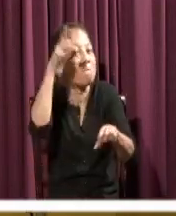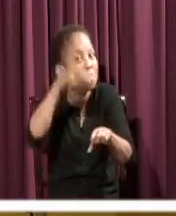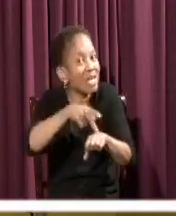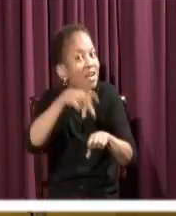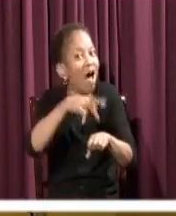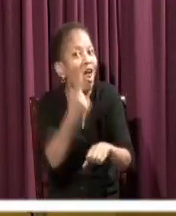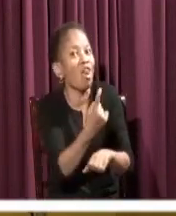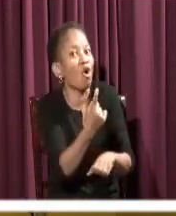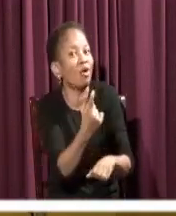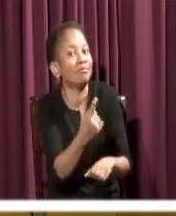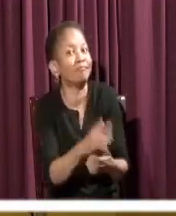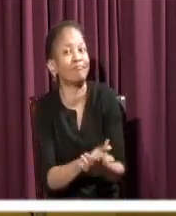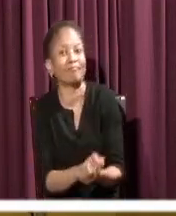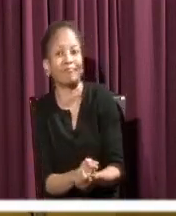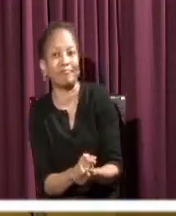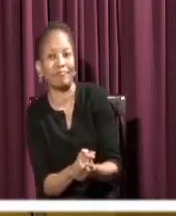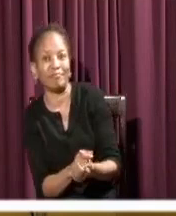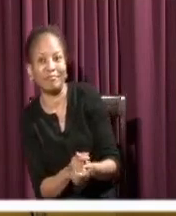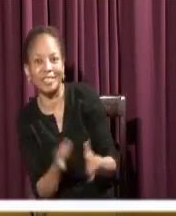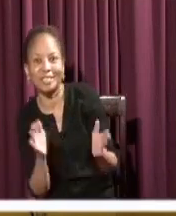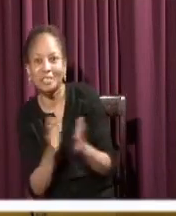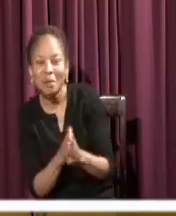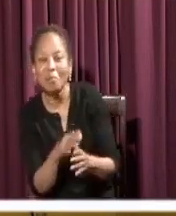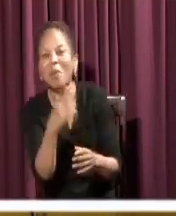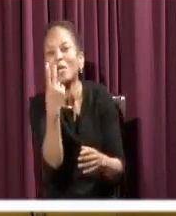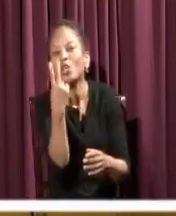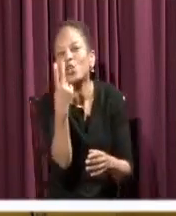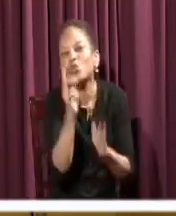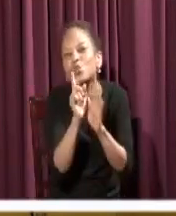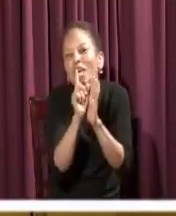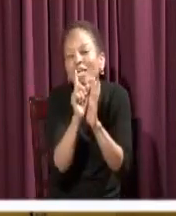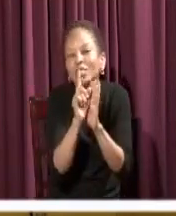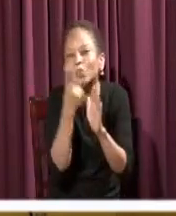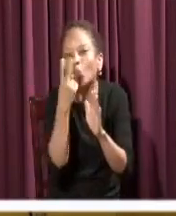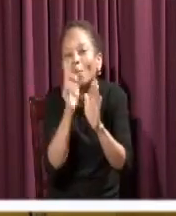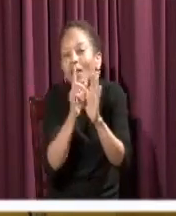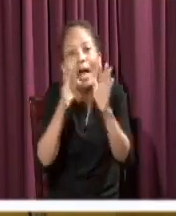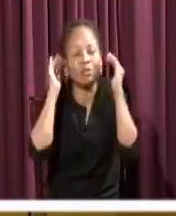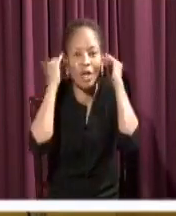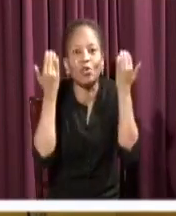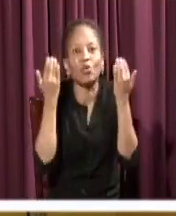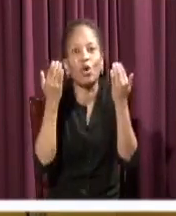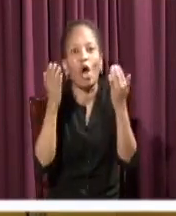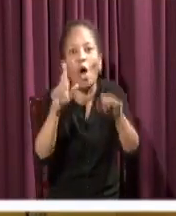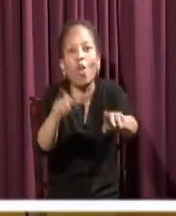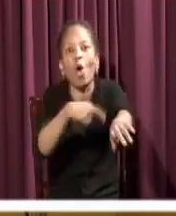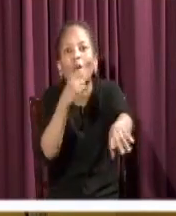I would give all for the couple seconds or minute or however long Peter walked on the water.